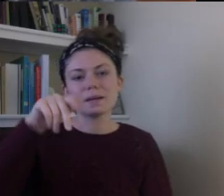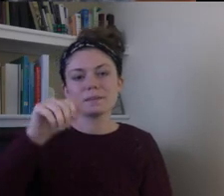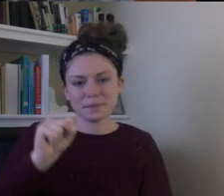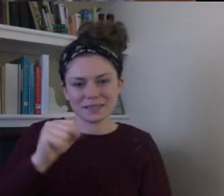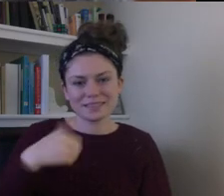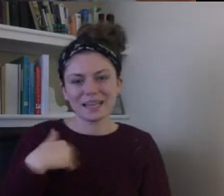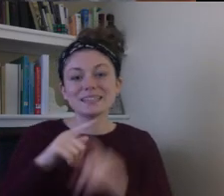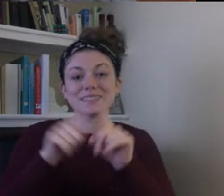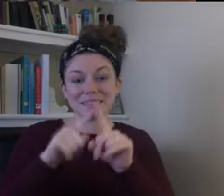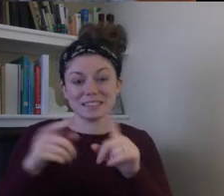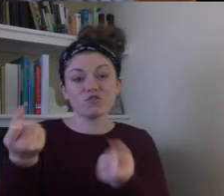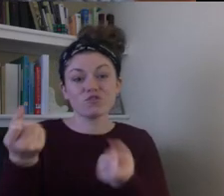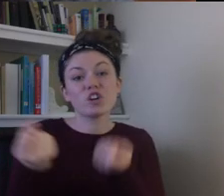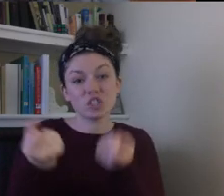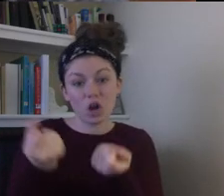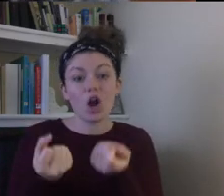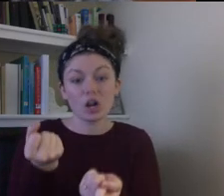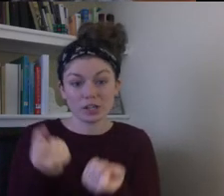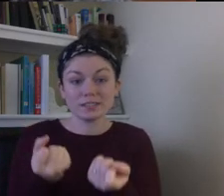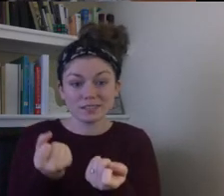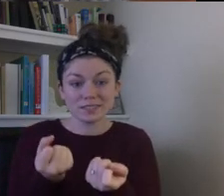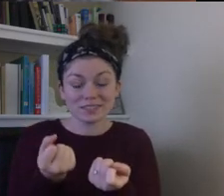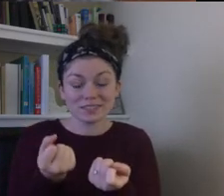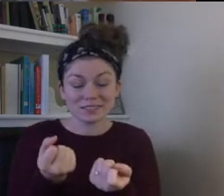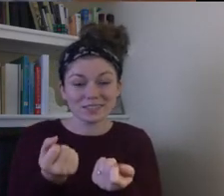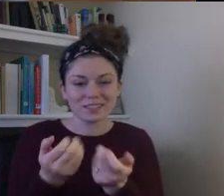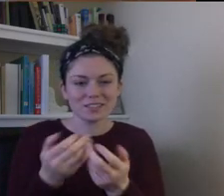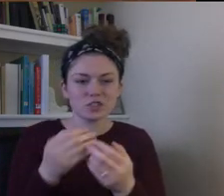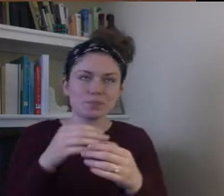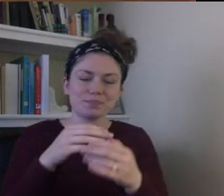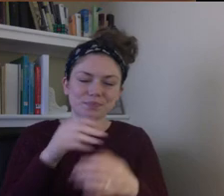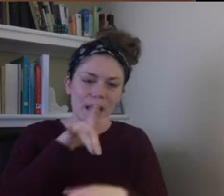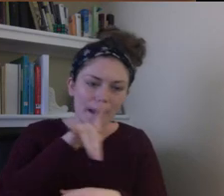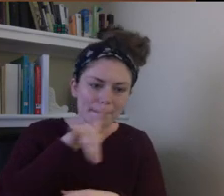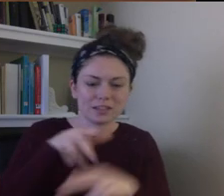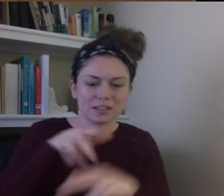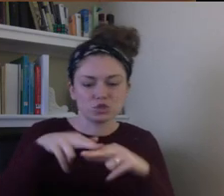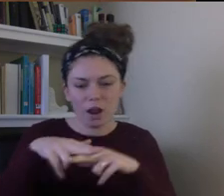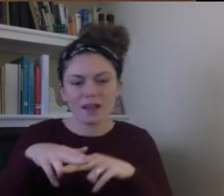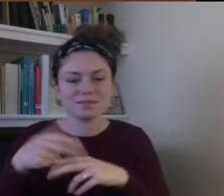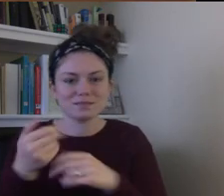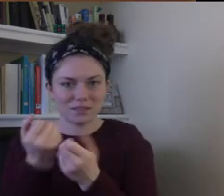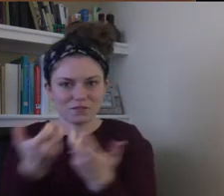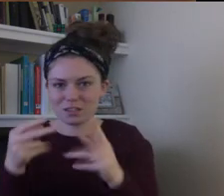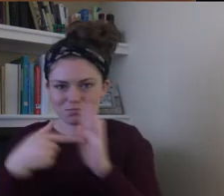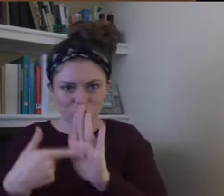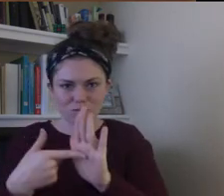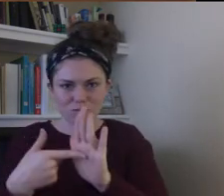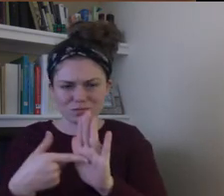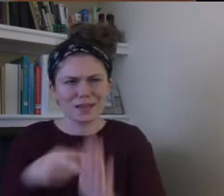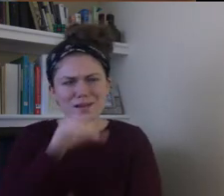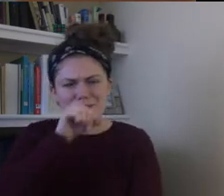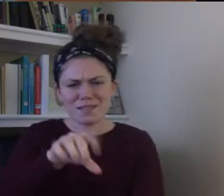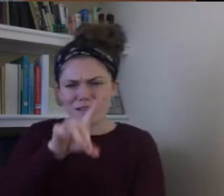all the different vehicles that he had along the edges of the pages. I just love how Dave